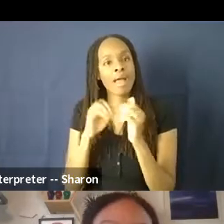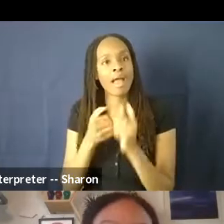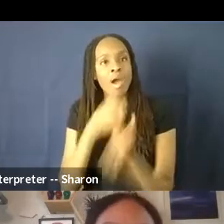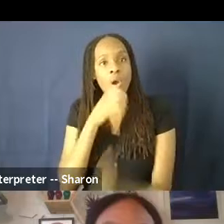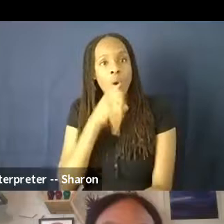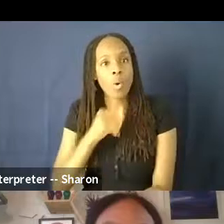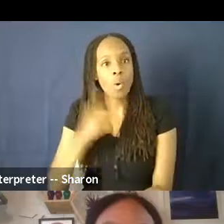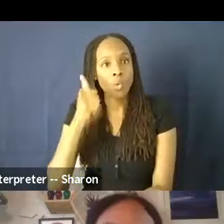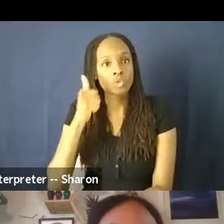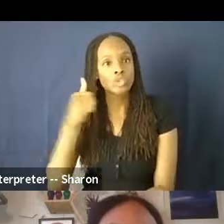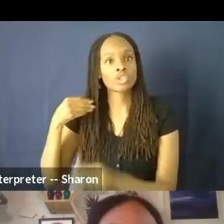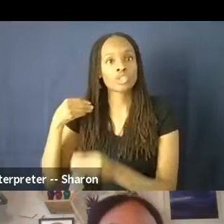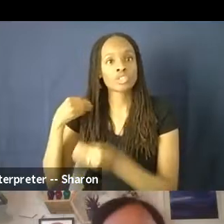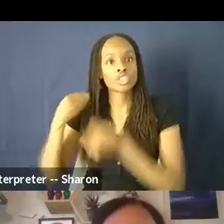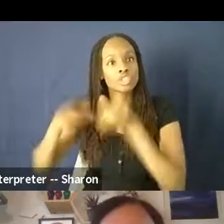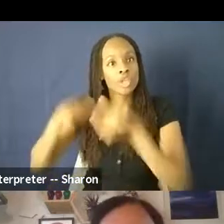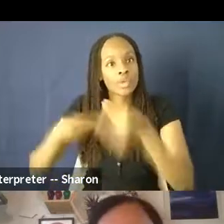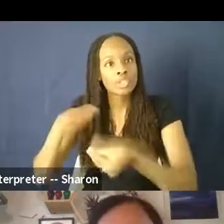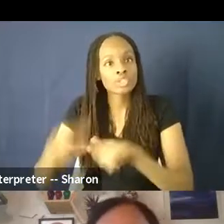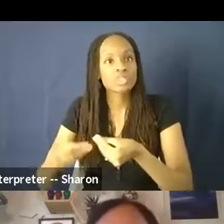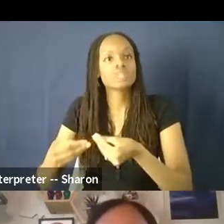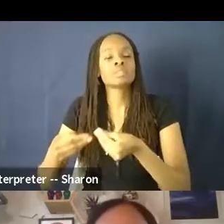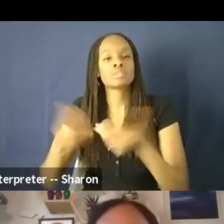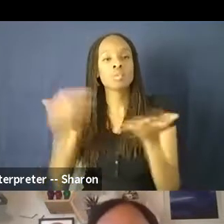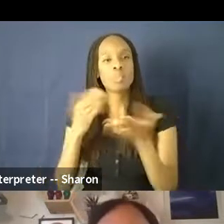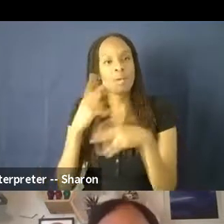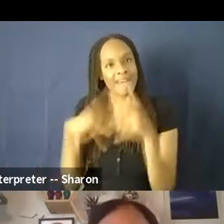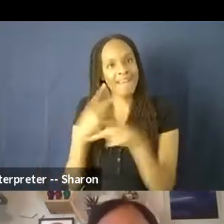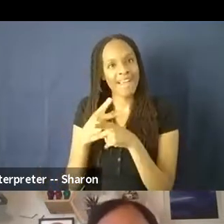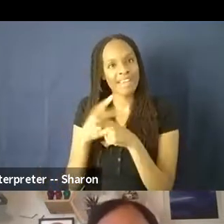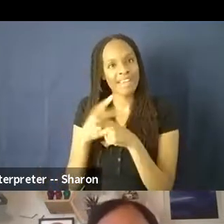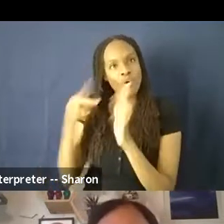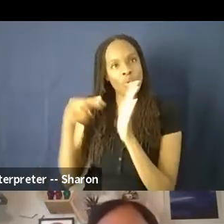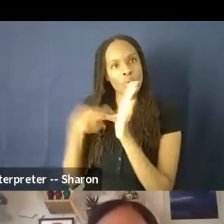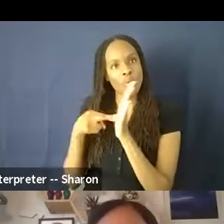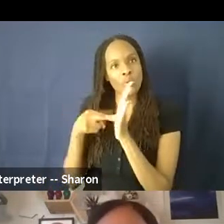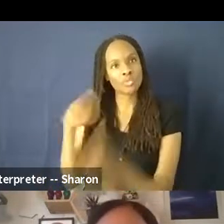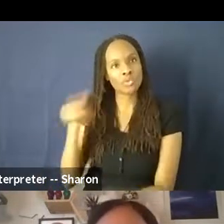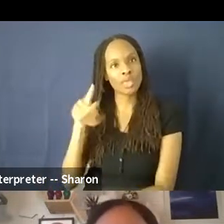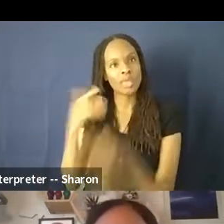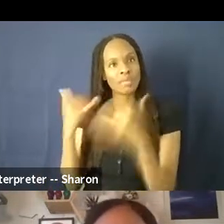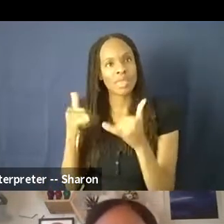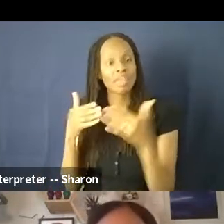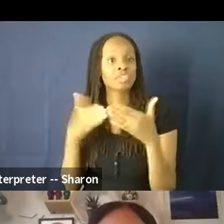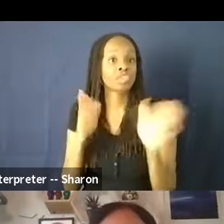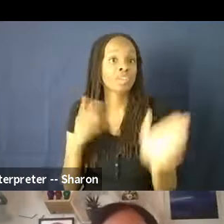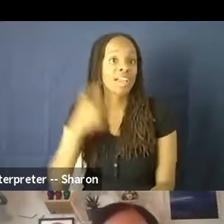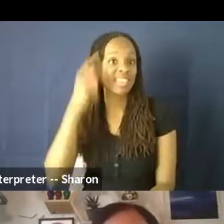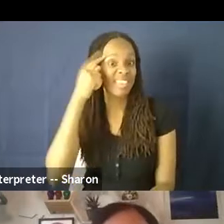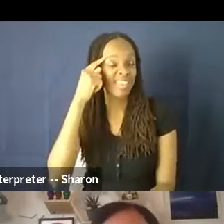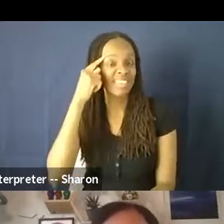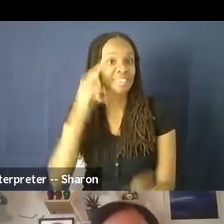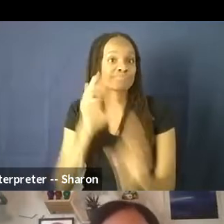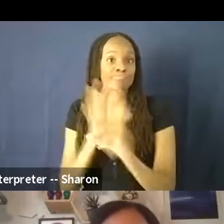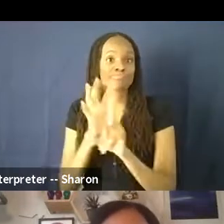as I would refer to it as what kind of roles they're playing. And I think, you know, generally, it's been a trend for Hollywood